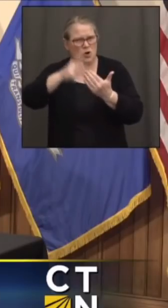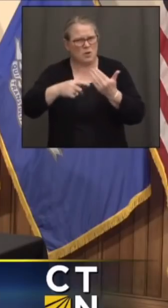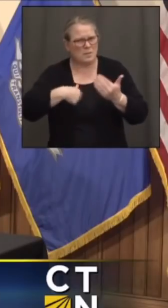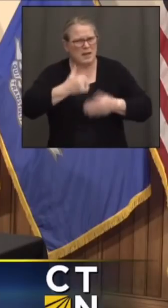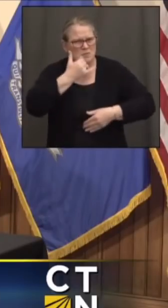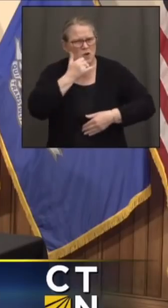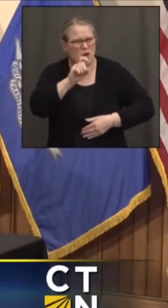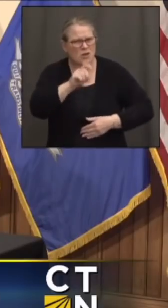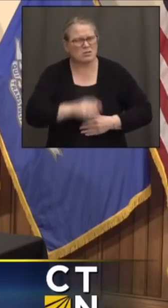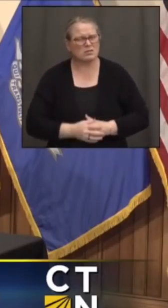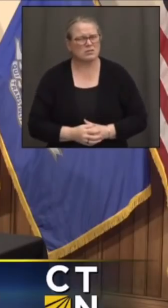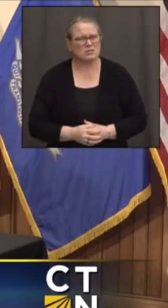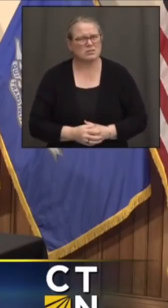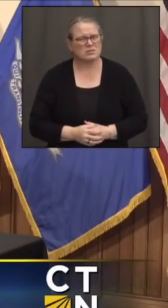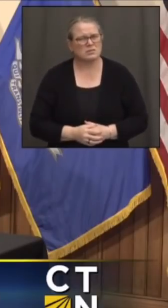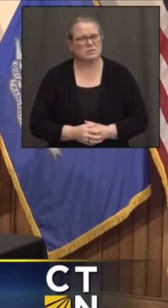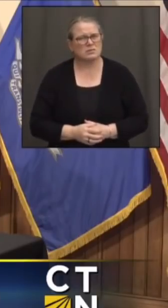wrong there?